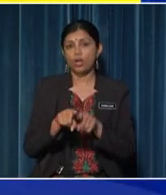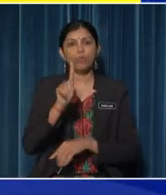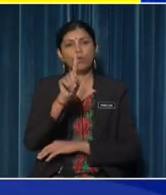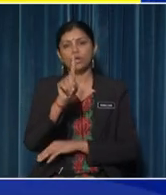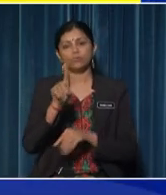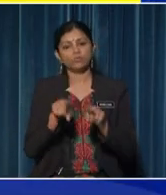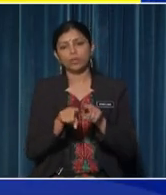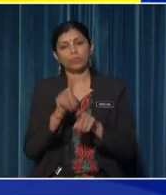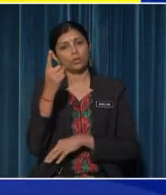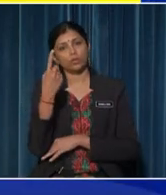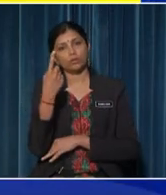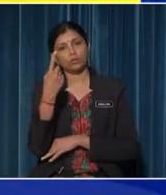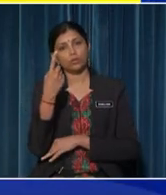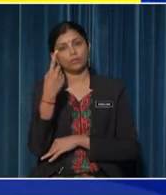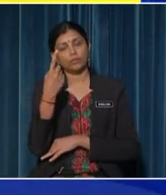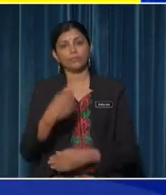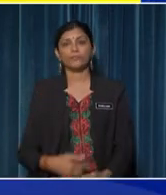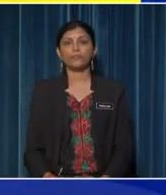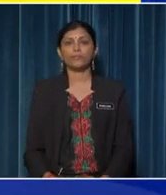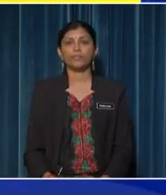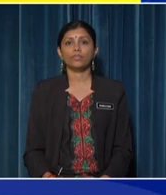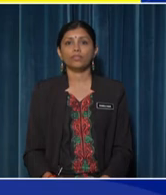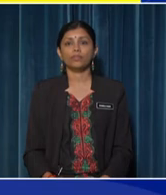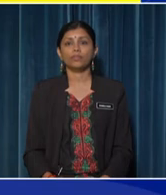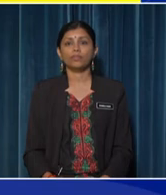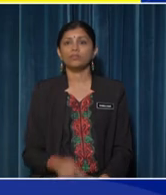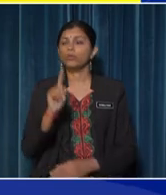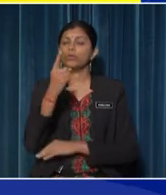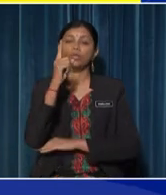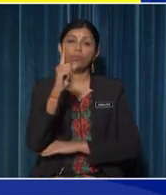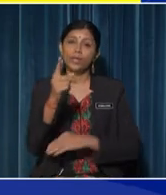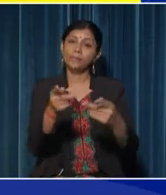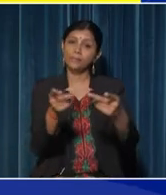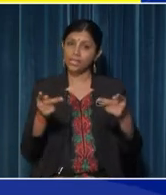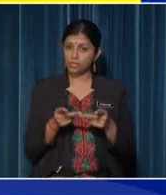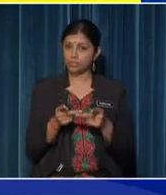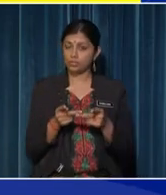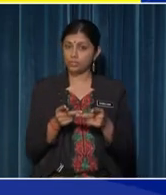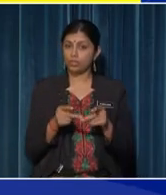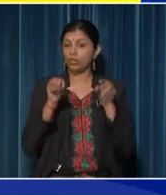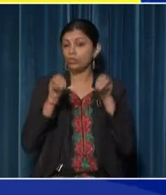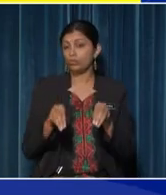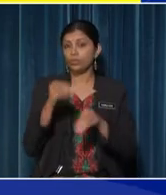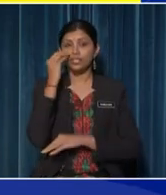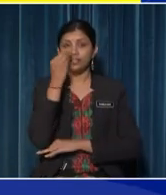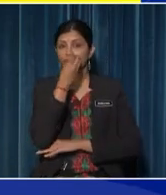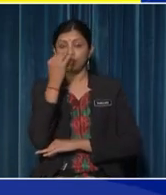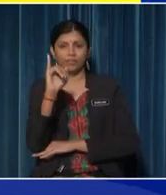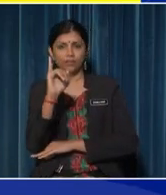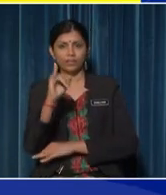in characteristics, there is only one place to put the flowering item